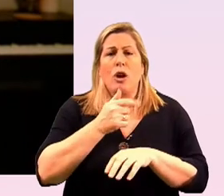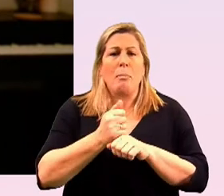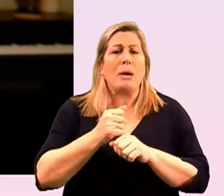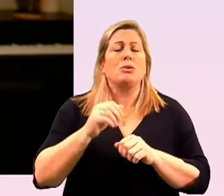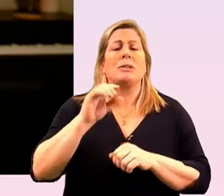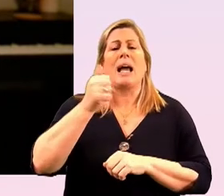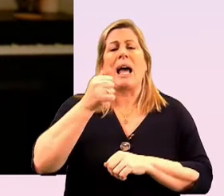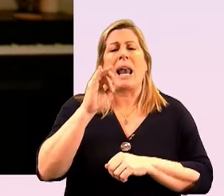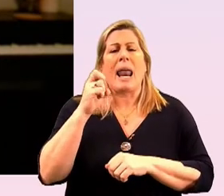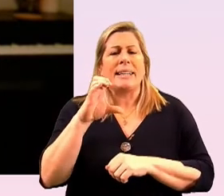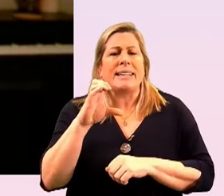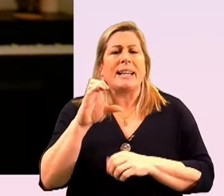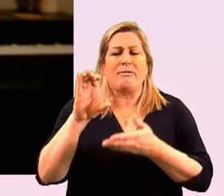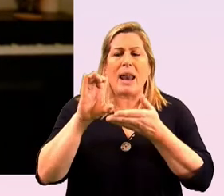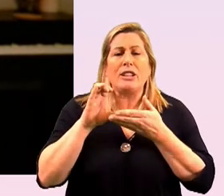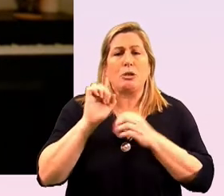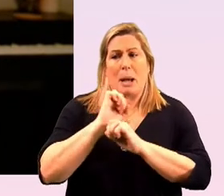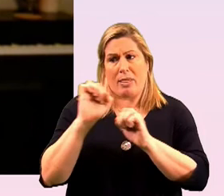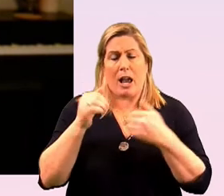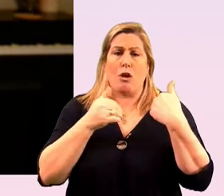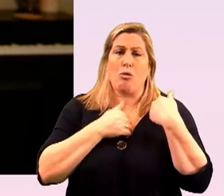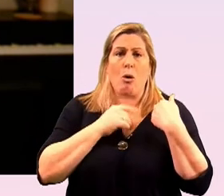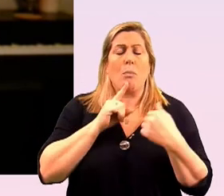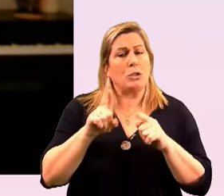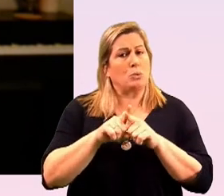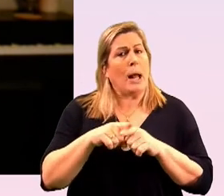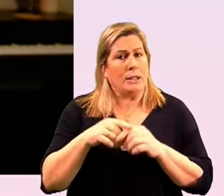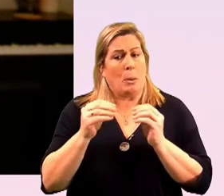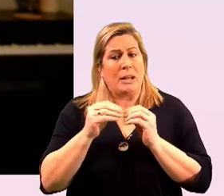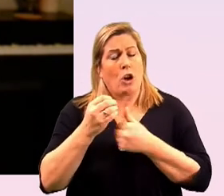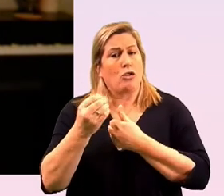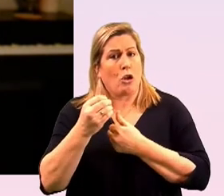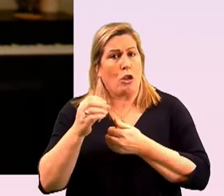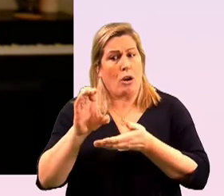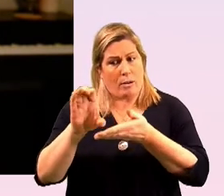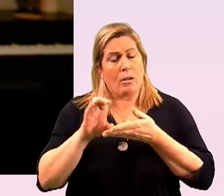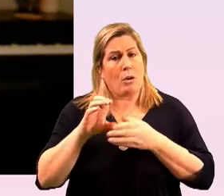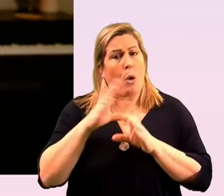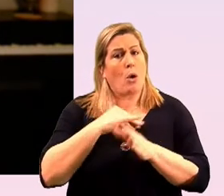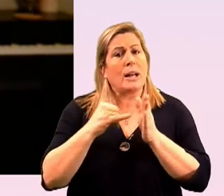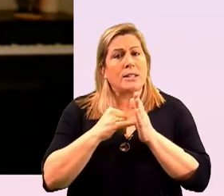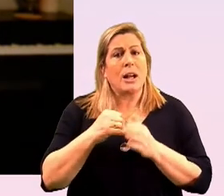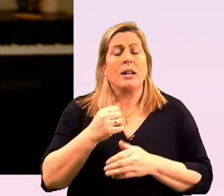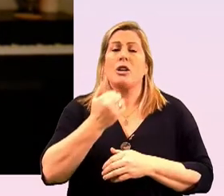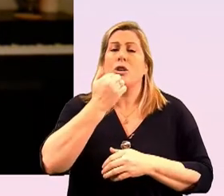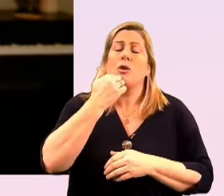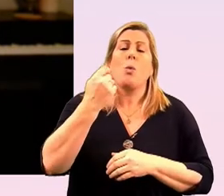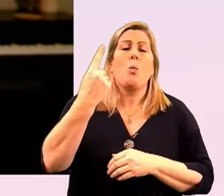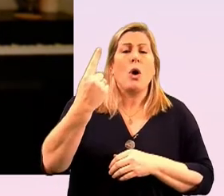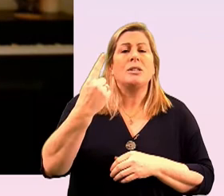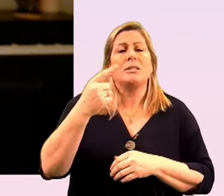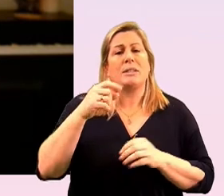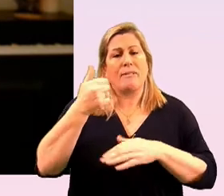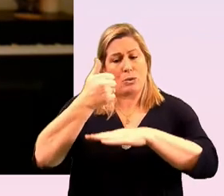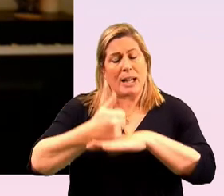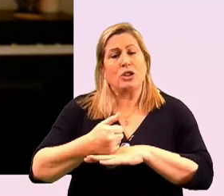the role it's played in the community but also to name check another i suppose major philanthropic organization in the one foundation and the role it played for